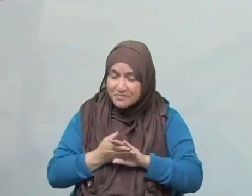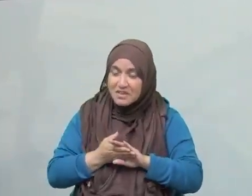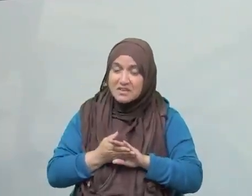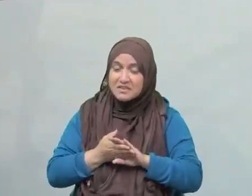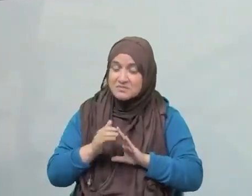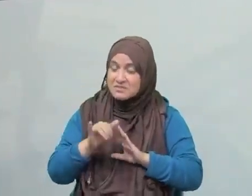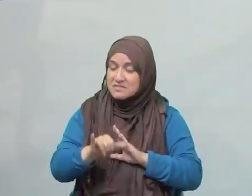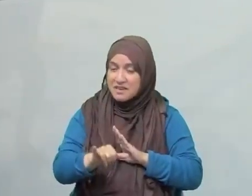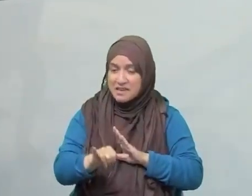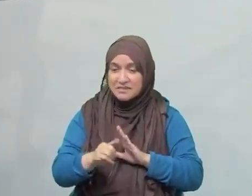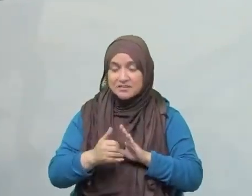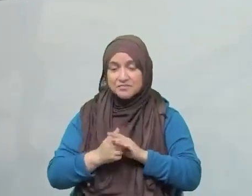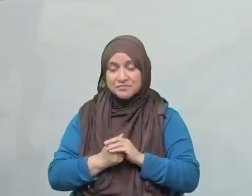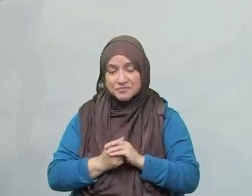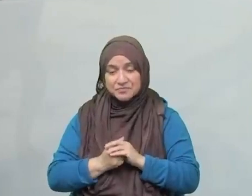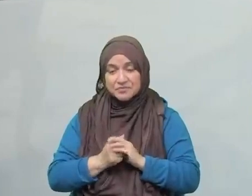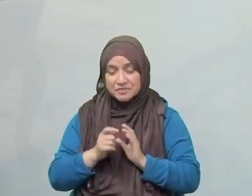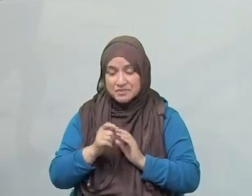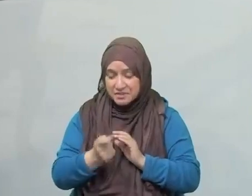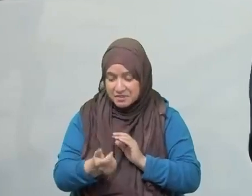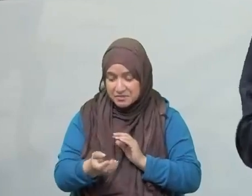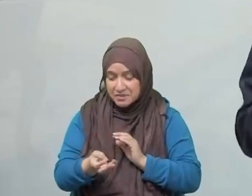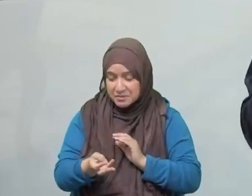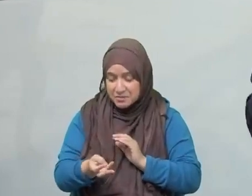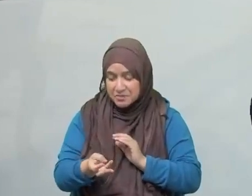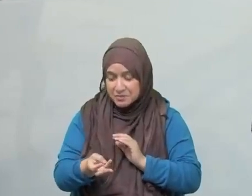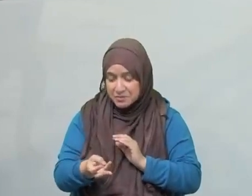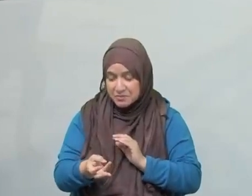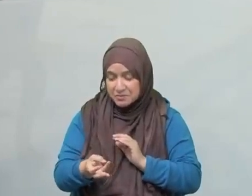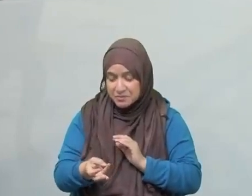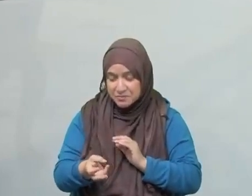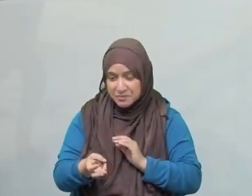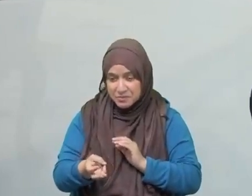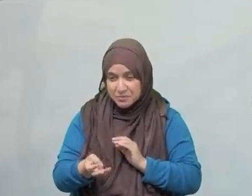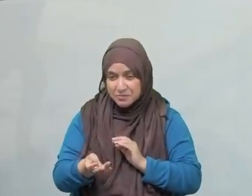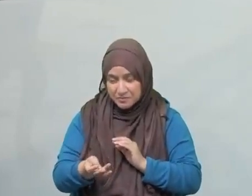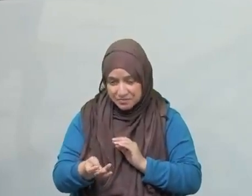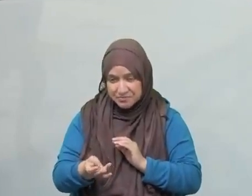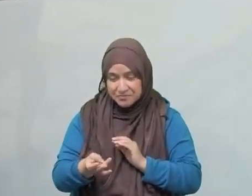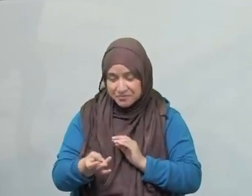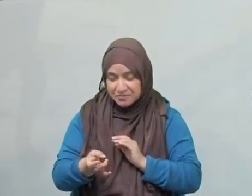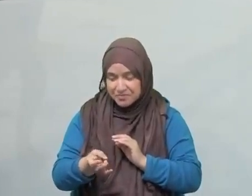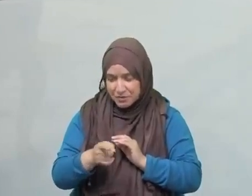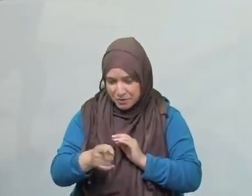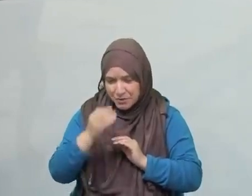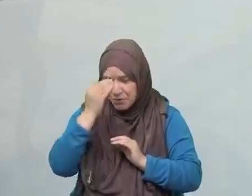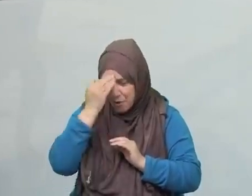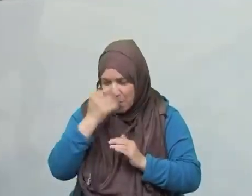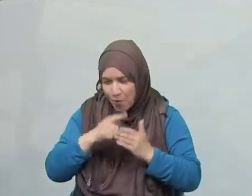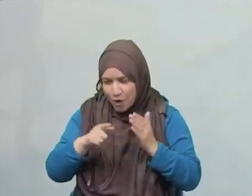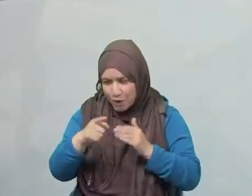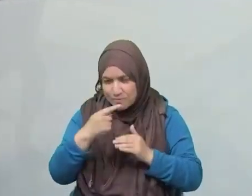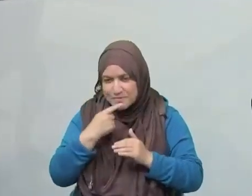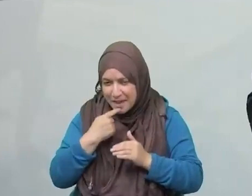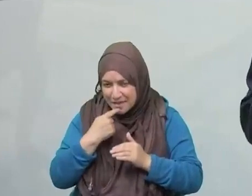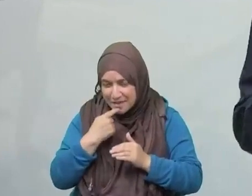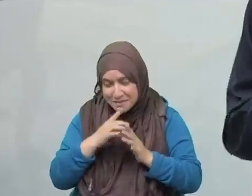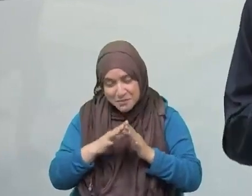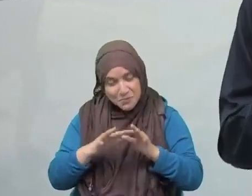do tasbih. Say subhanallah. But you're looking around and you're saying subhanallah, subhanallah, and your heart is present.